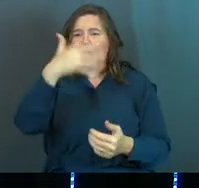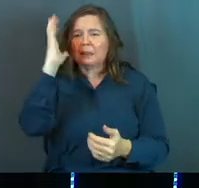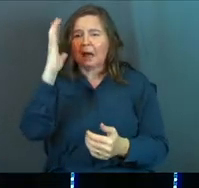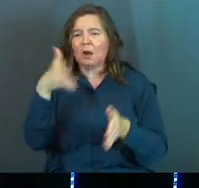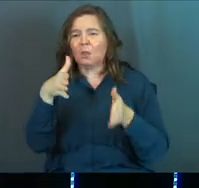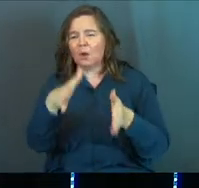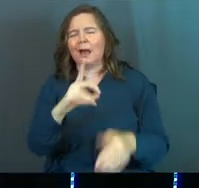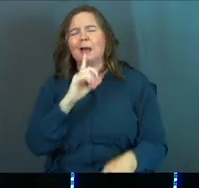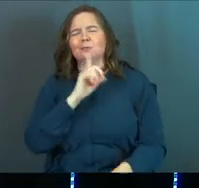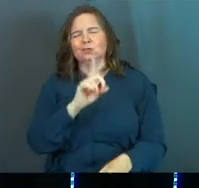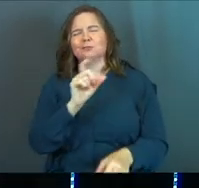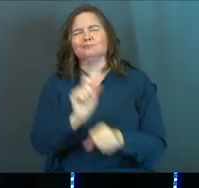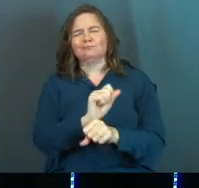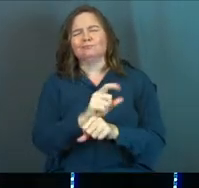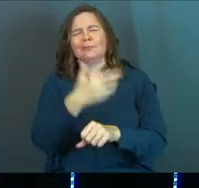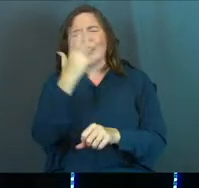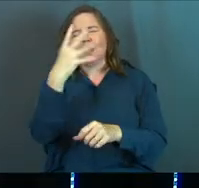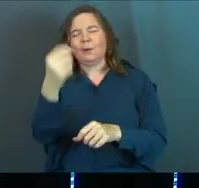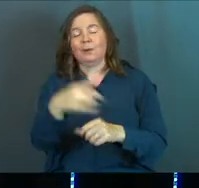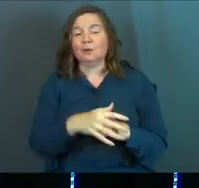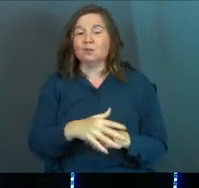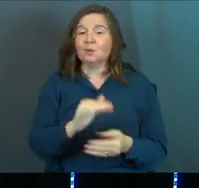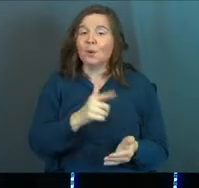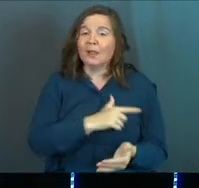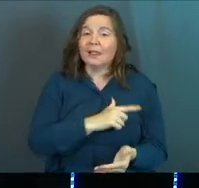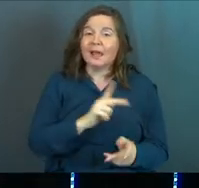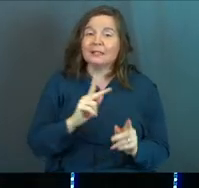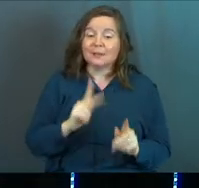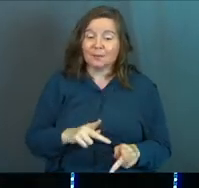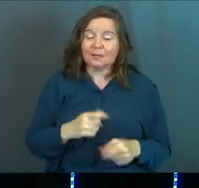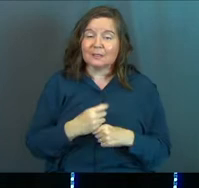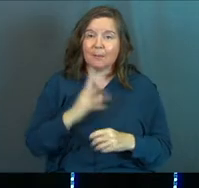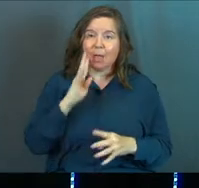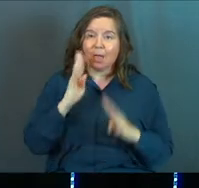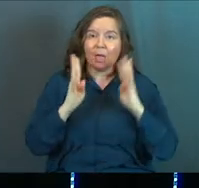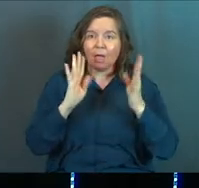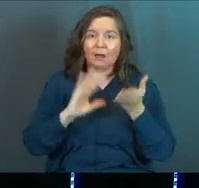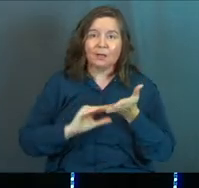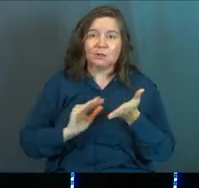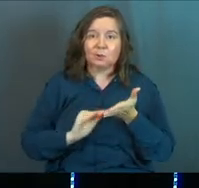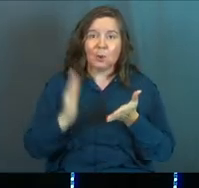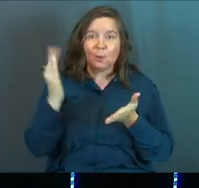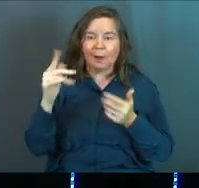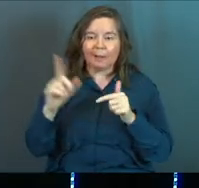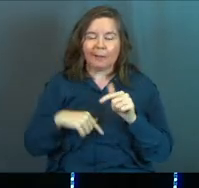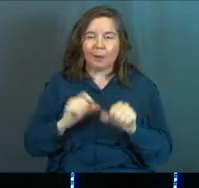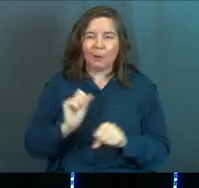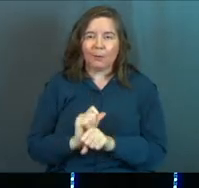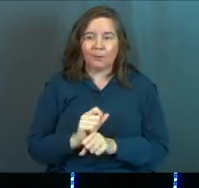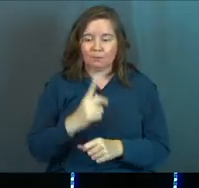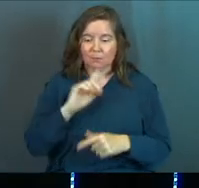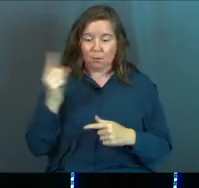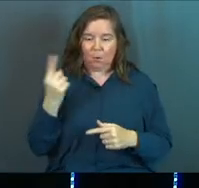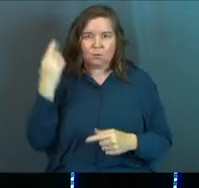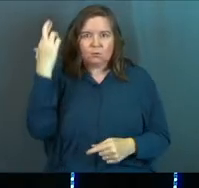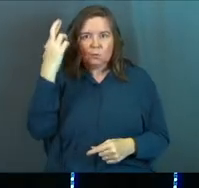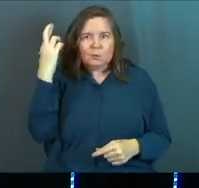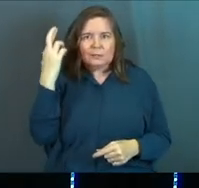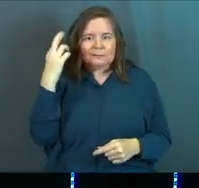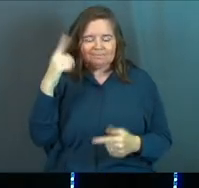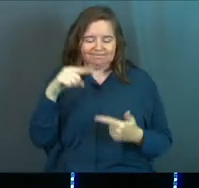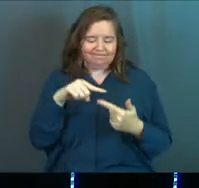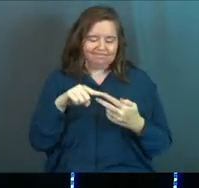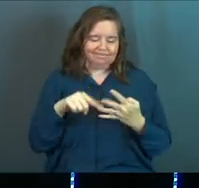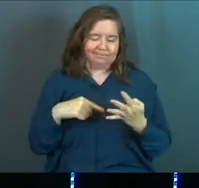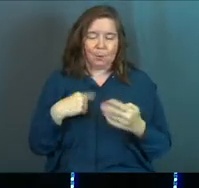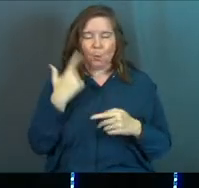sure there's a lion out there. So a lazy person even makes excuses for why they're not working. There's always a reason why